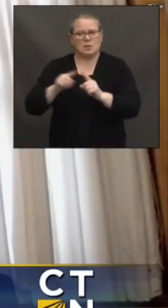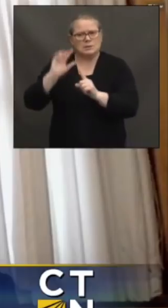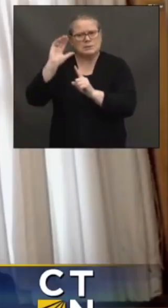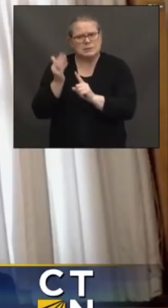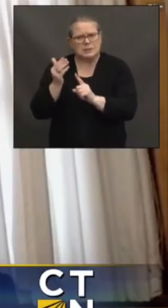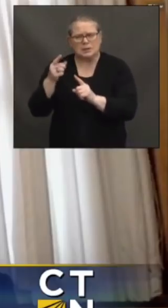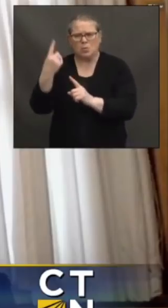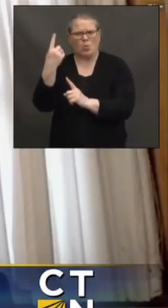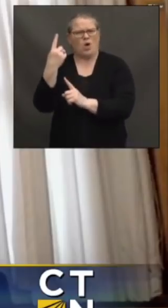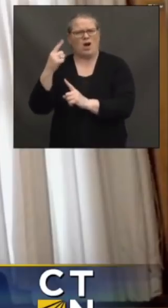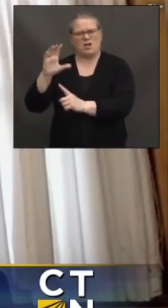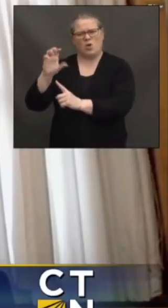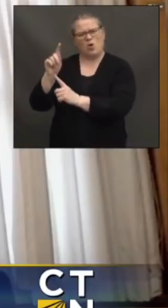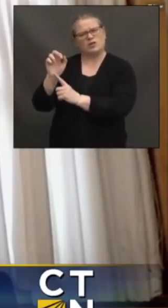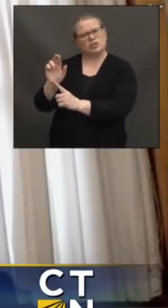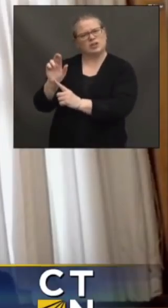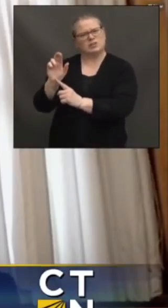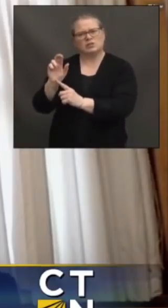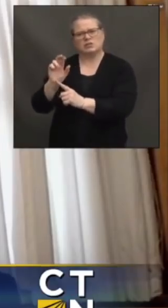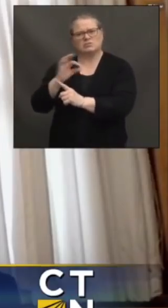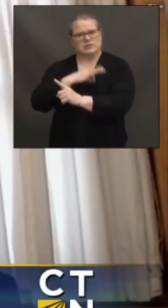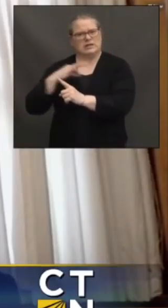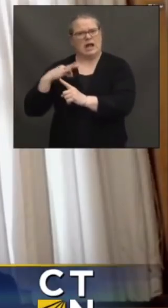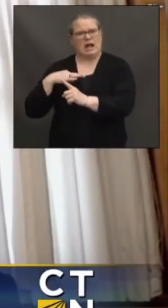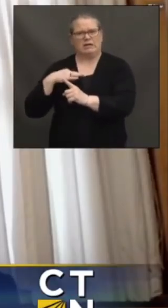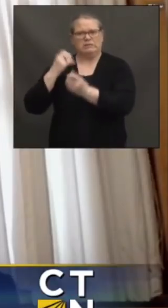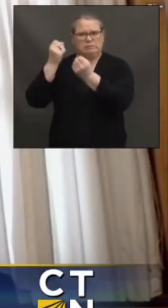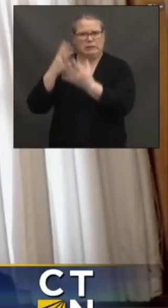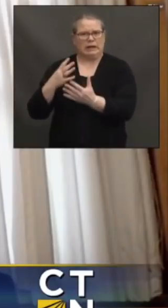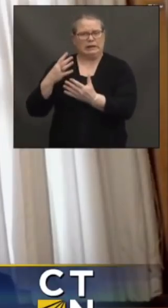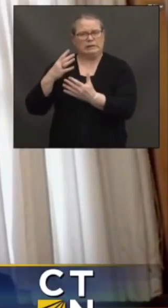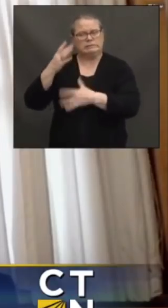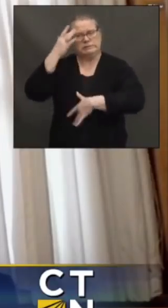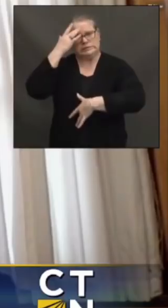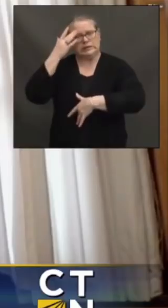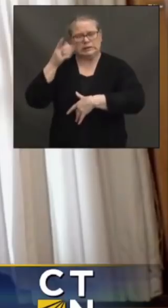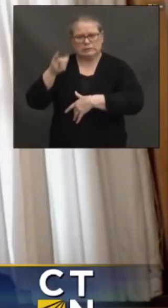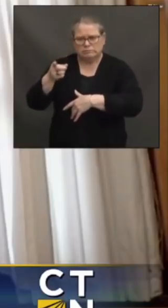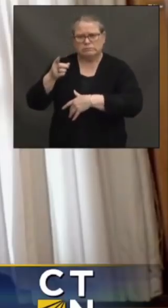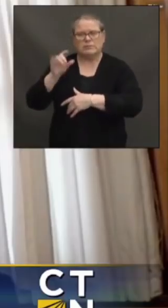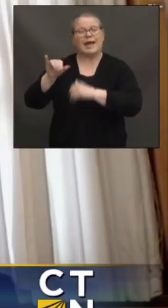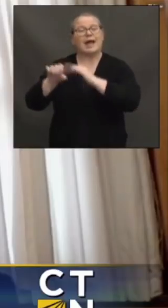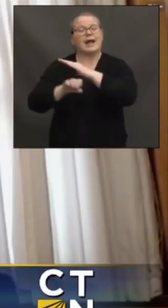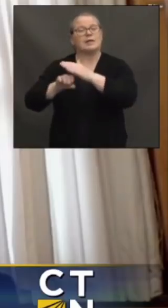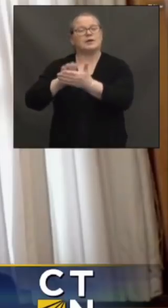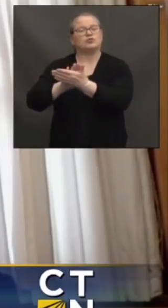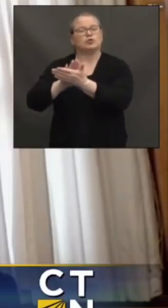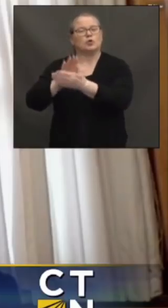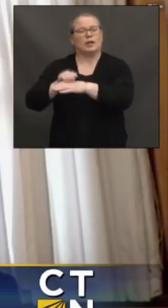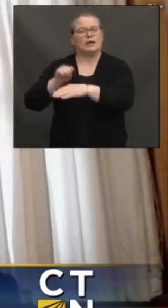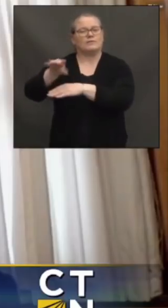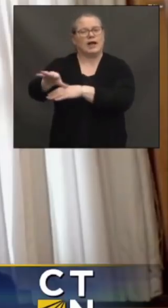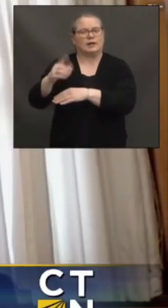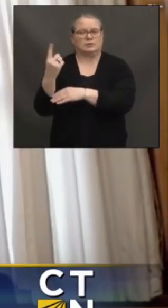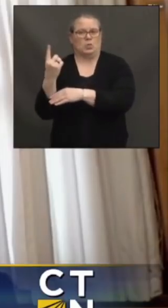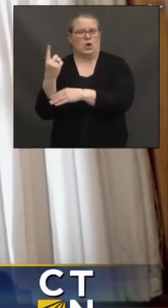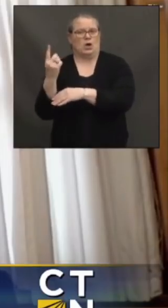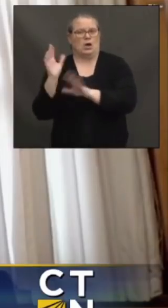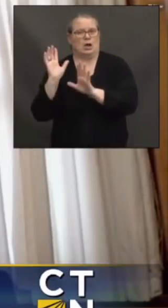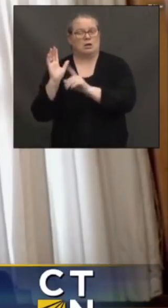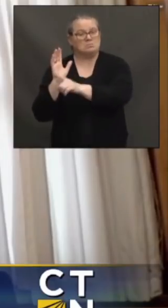handful of people call out sick and enough to impact that elementary school. So we expect, we don't see anything